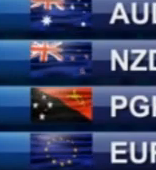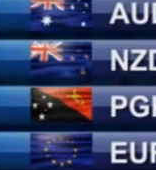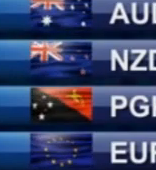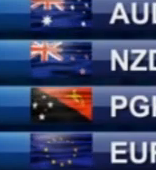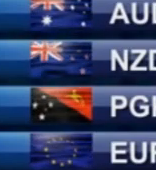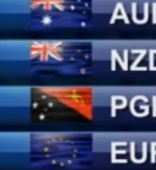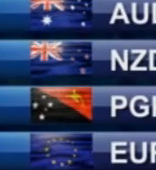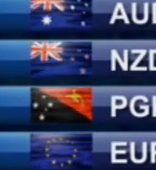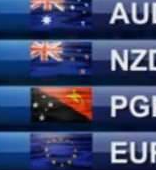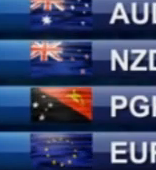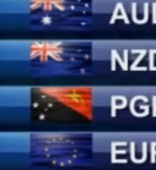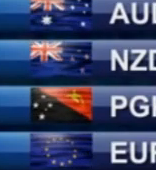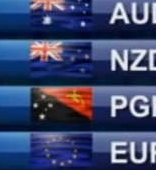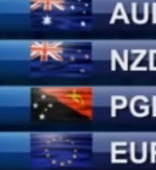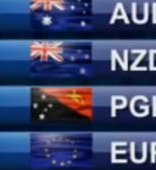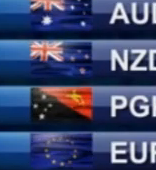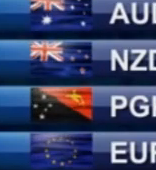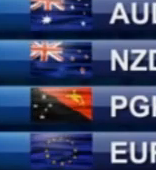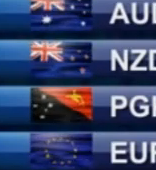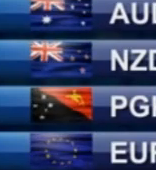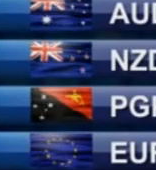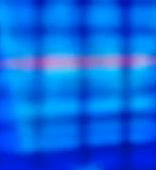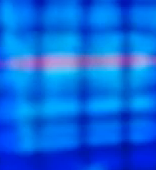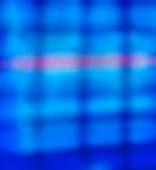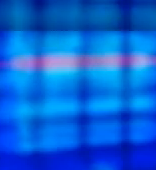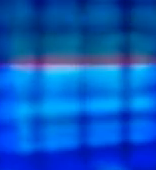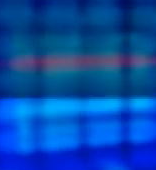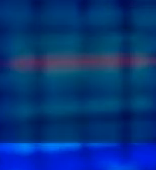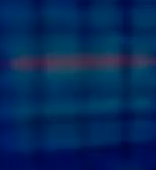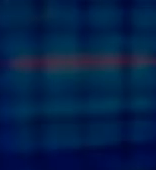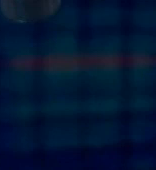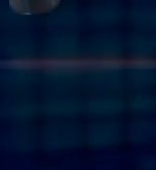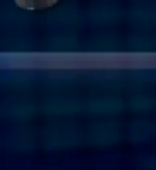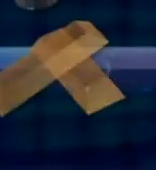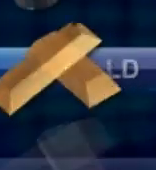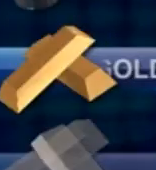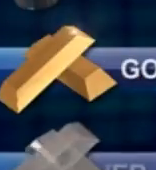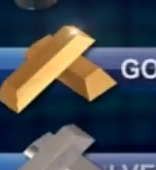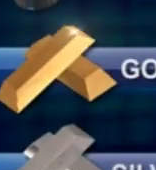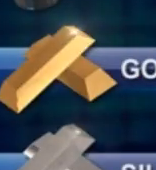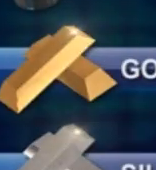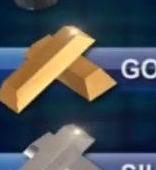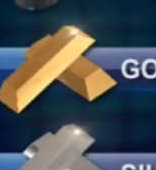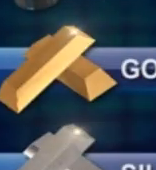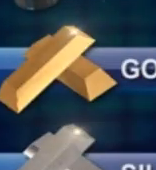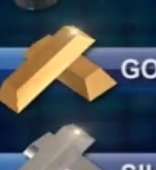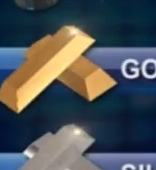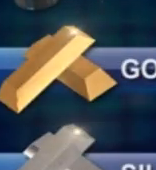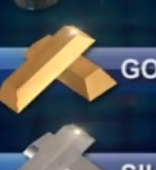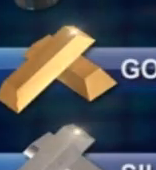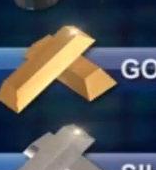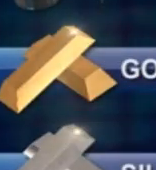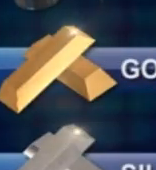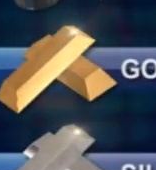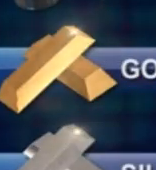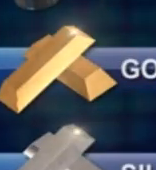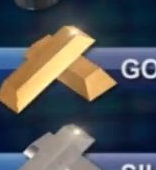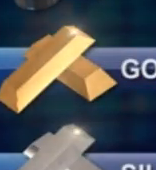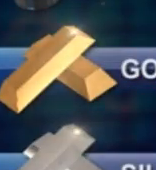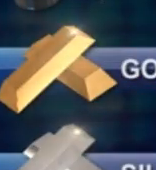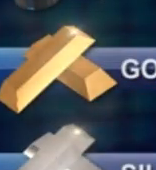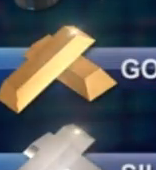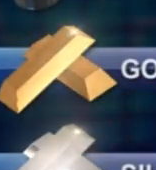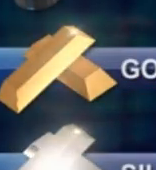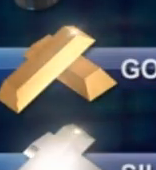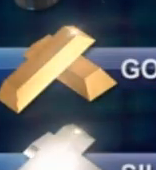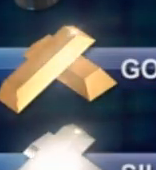such as those of Australia, New Zealand and P&G, it showed a decline. The commodities market was on the rise.